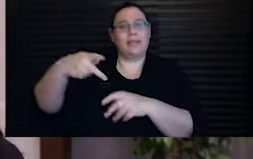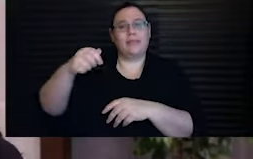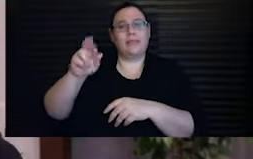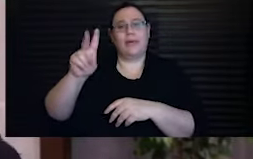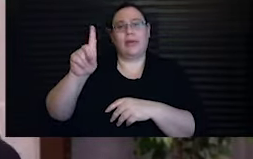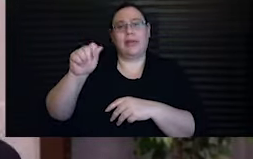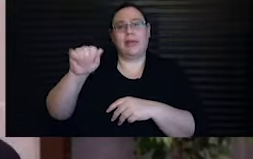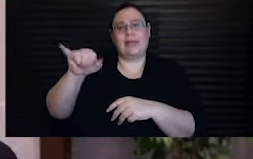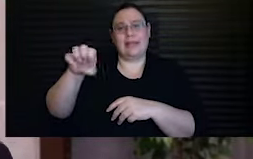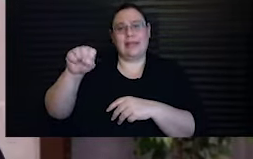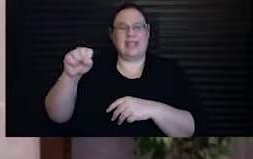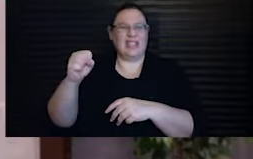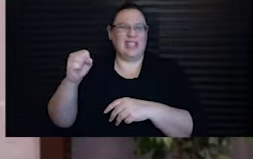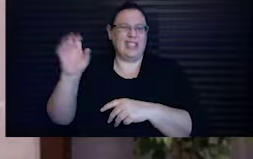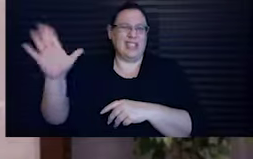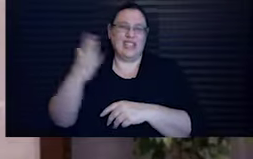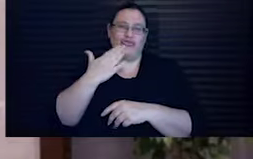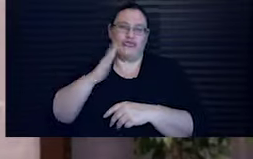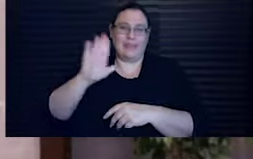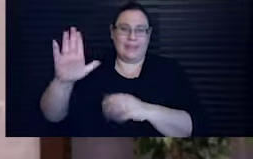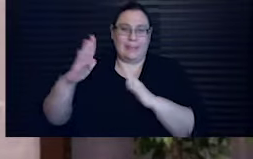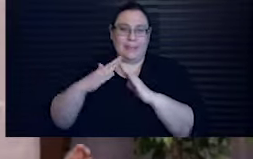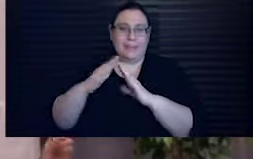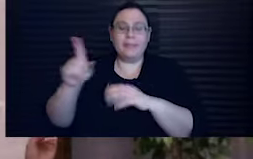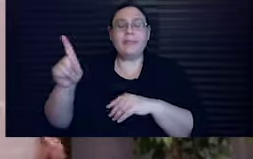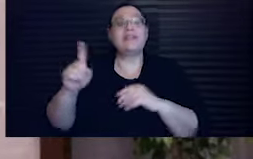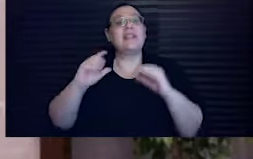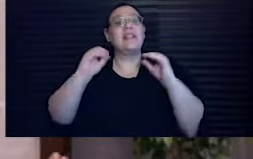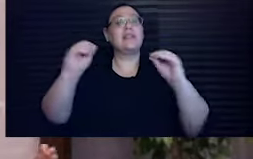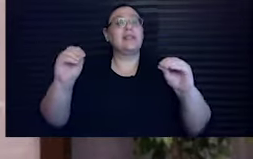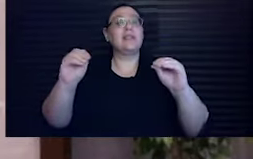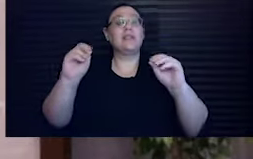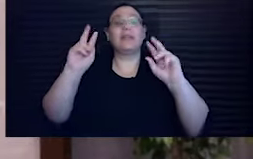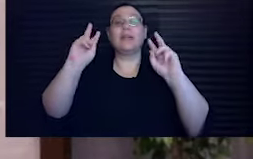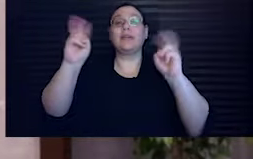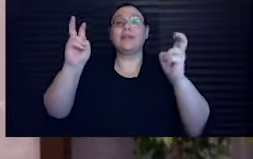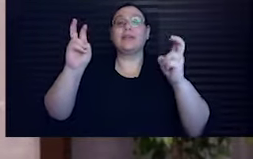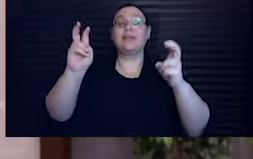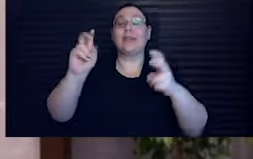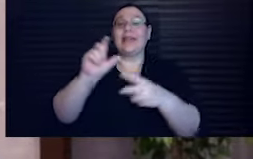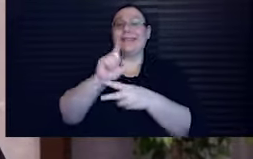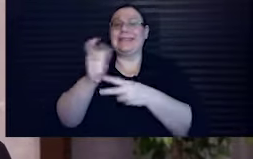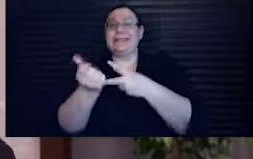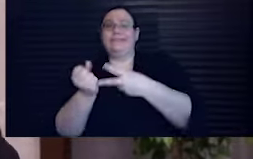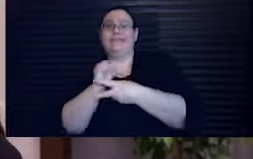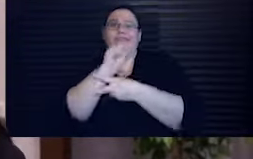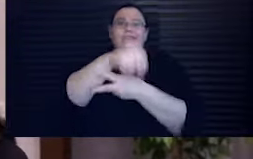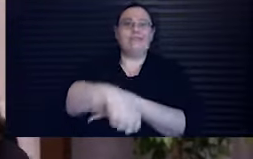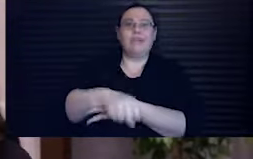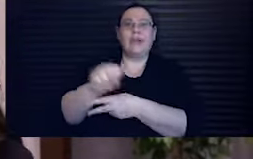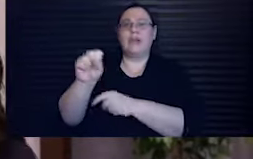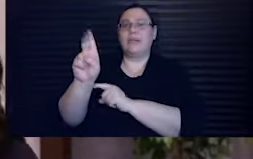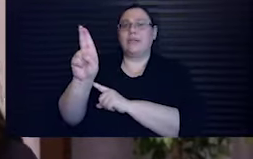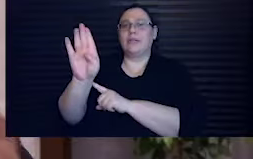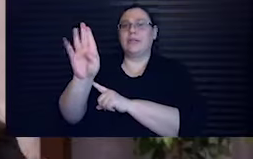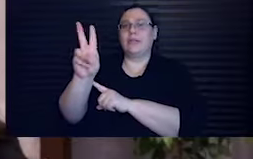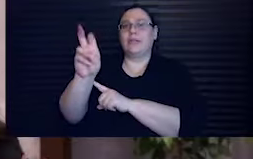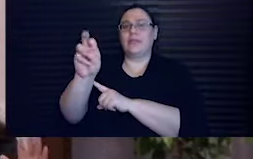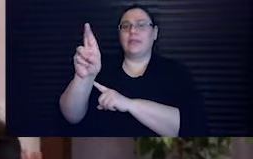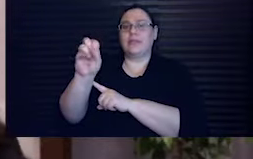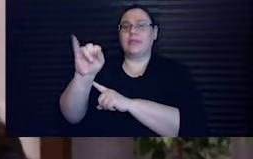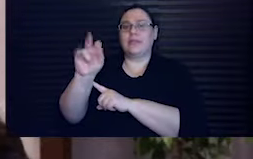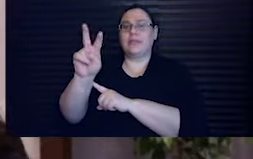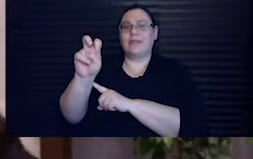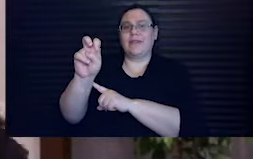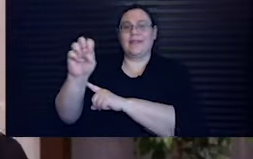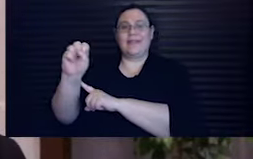in Jerusalem. And she teaches what she calls subversive sequels in the Bible. A concept that I'm completely